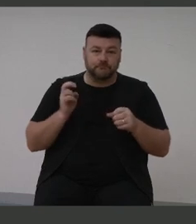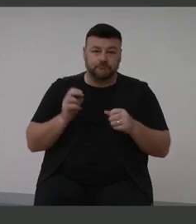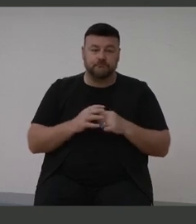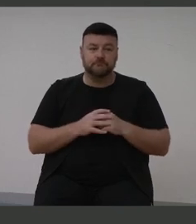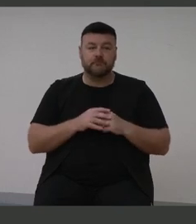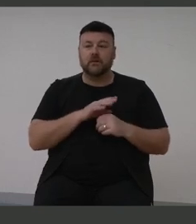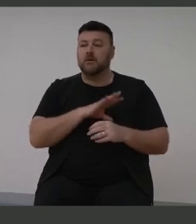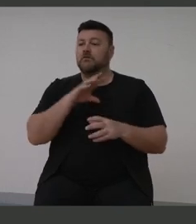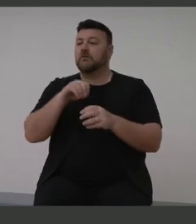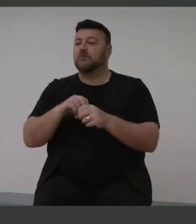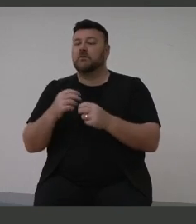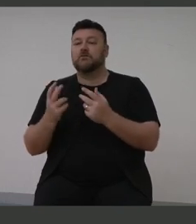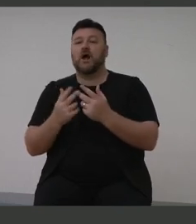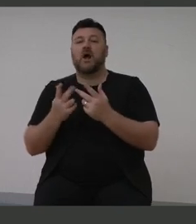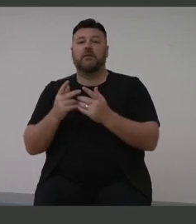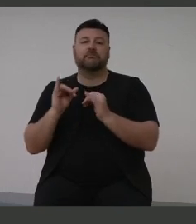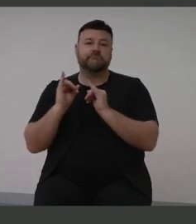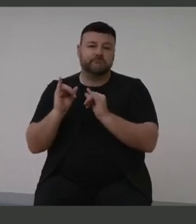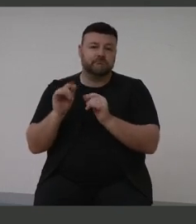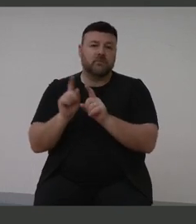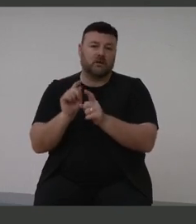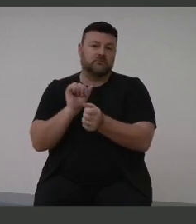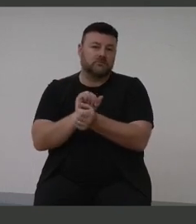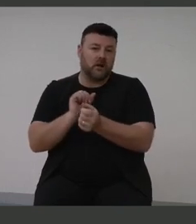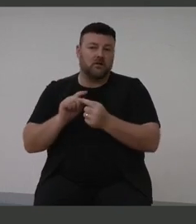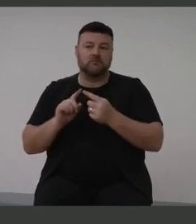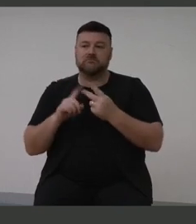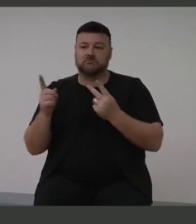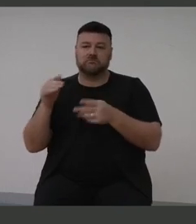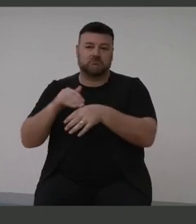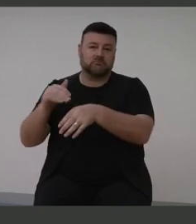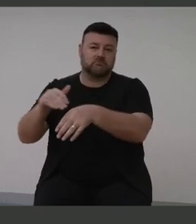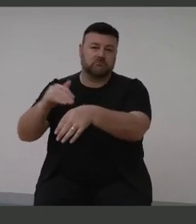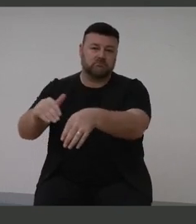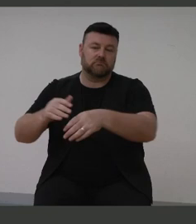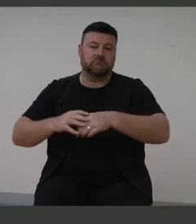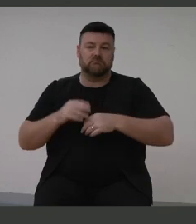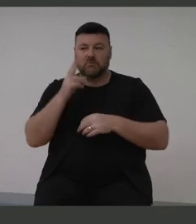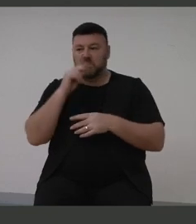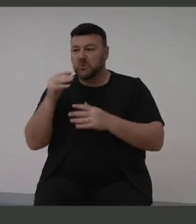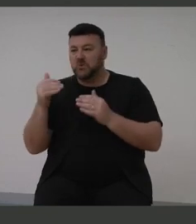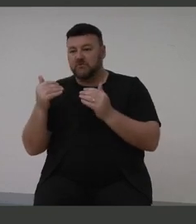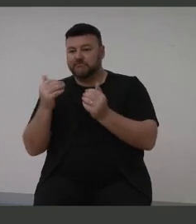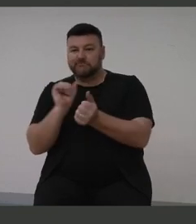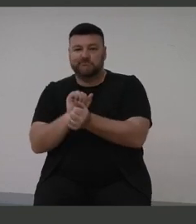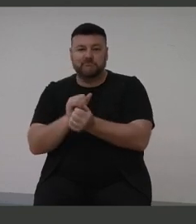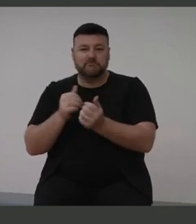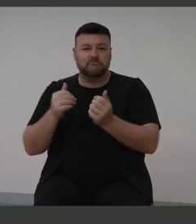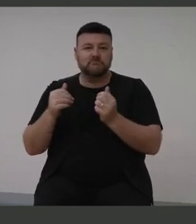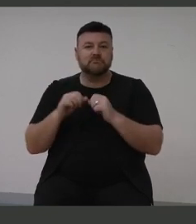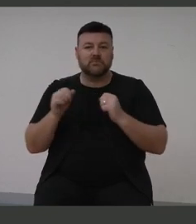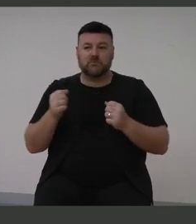get involved in other systems like the corrections and justice system, or the youth justice system, and it goes right through to